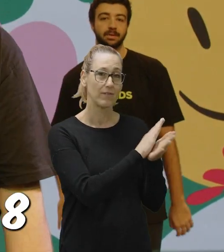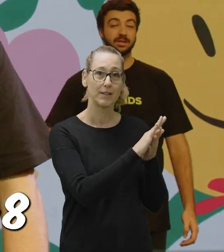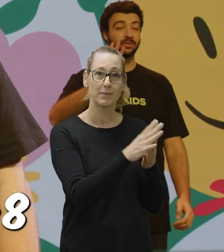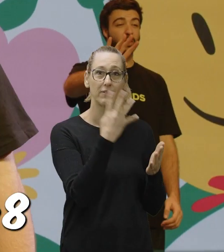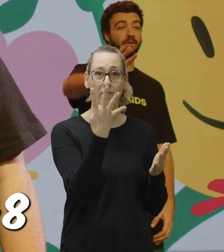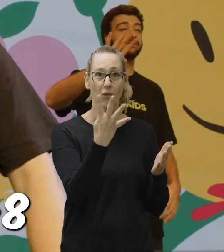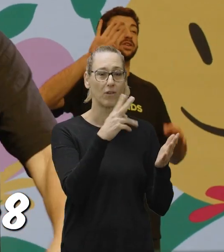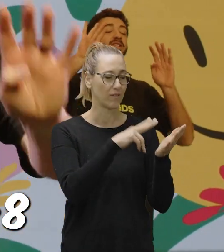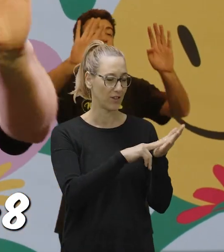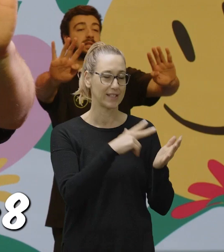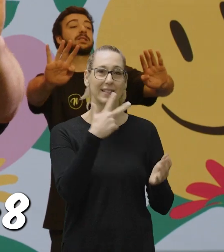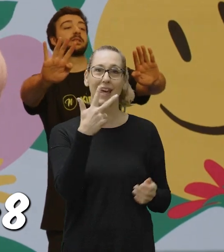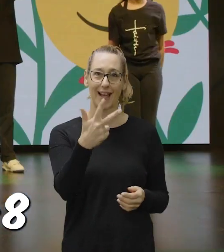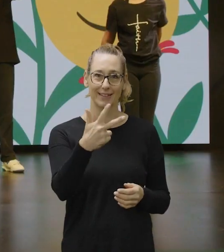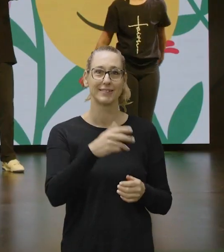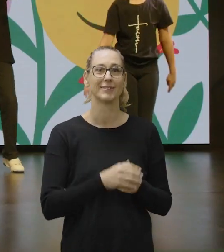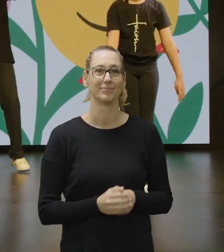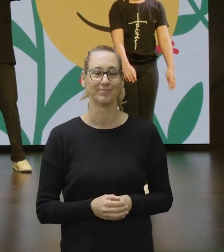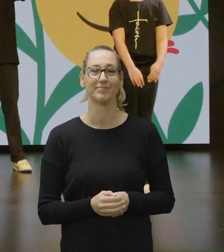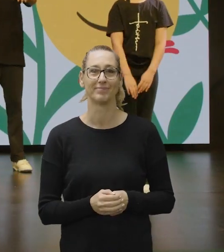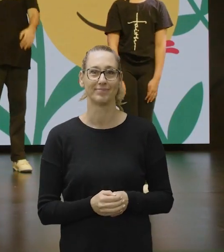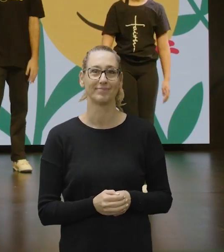Philippians 4 verse 8